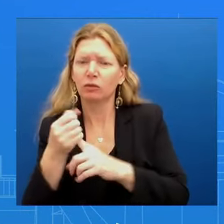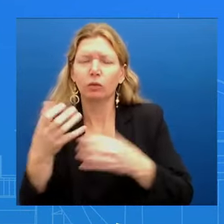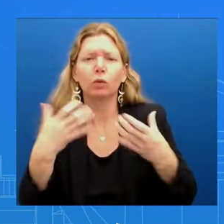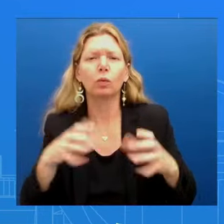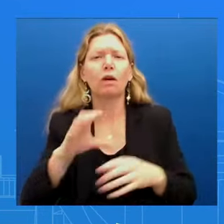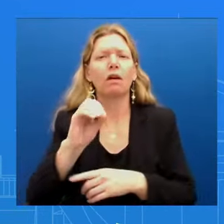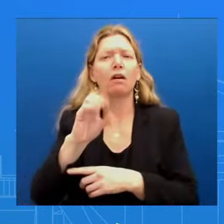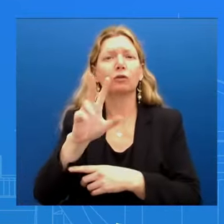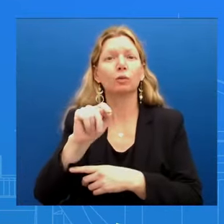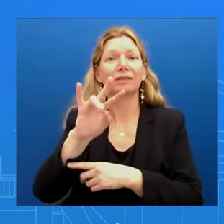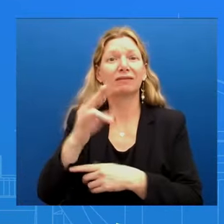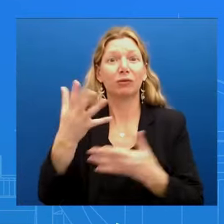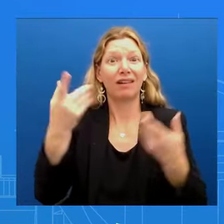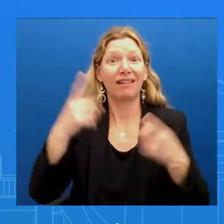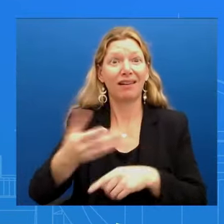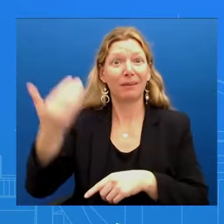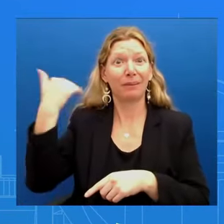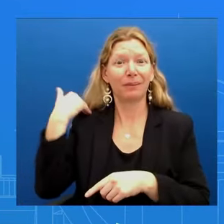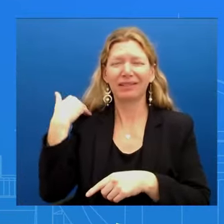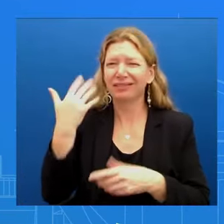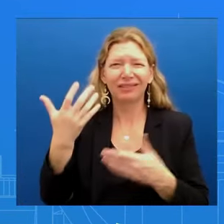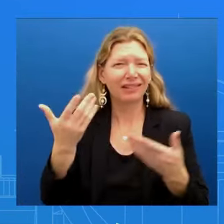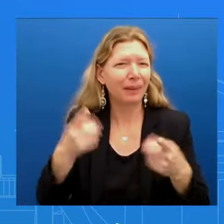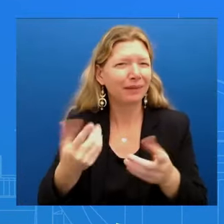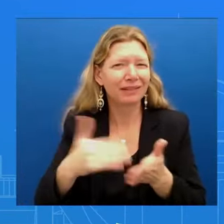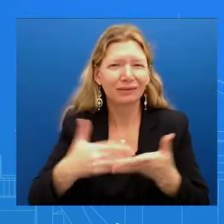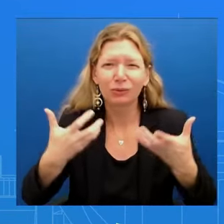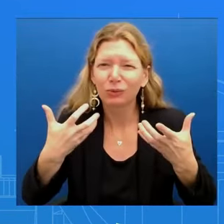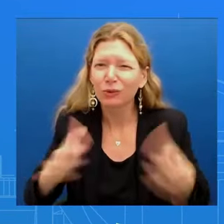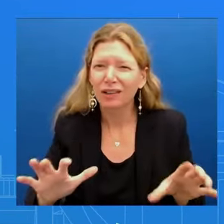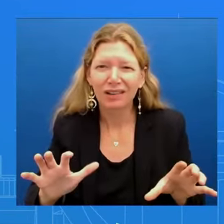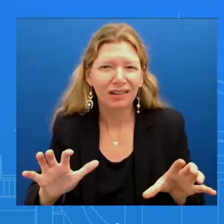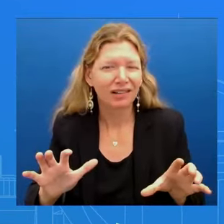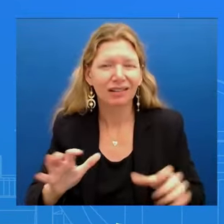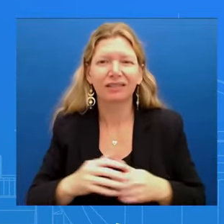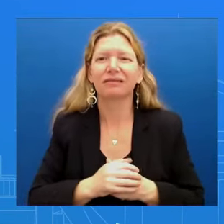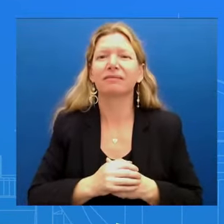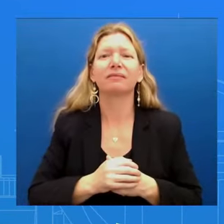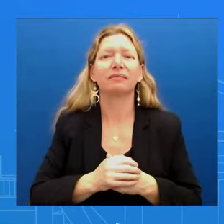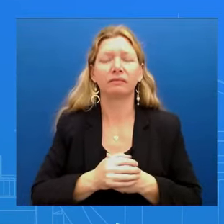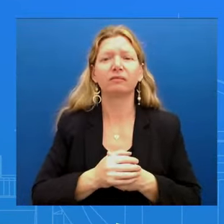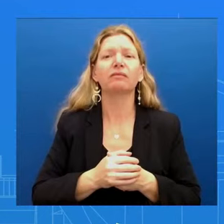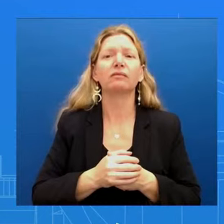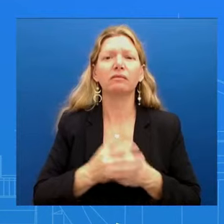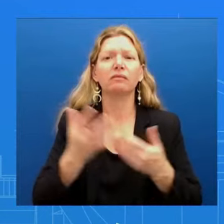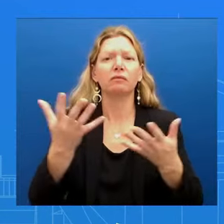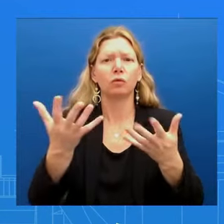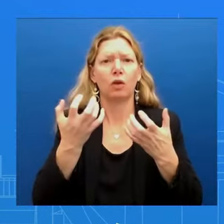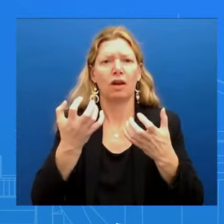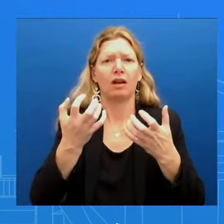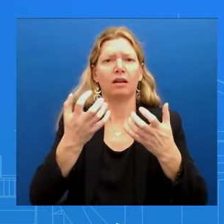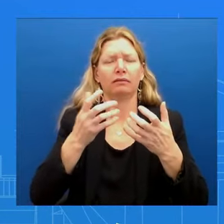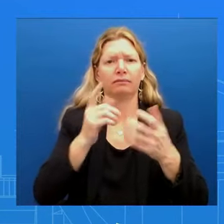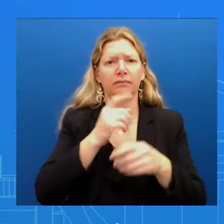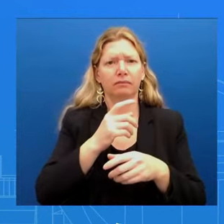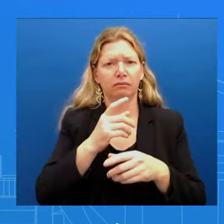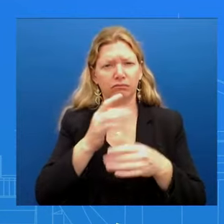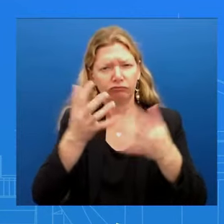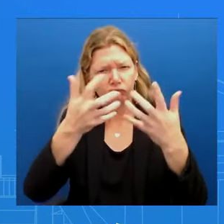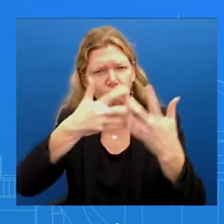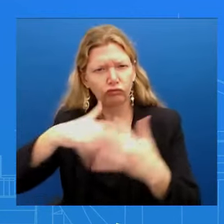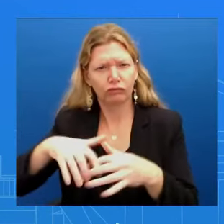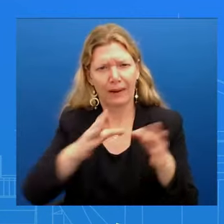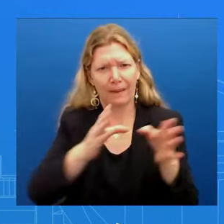without a proper executable effective incredible plan for the safety of the more than a million